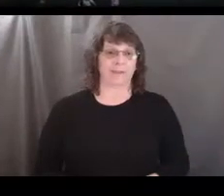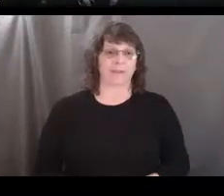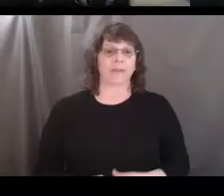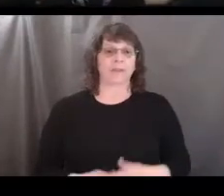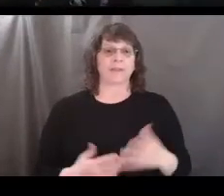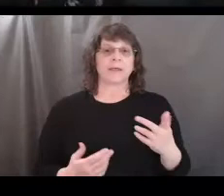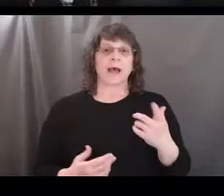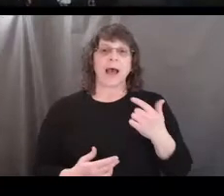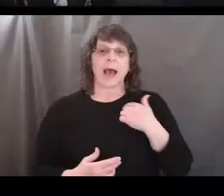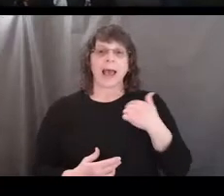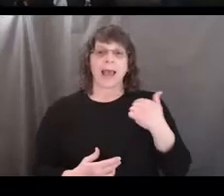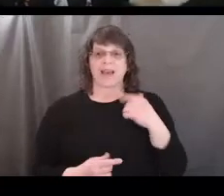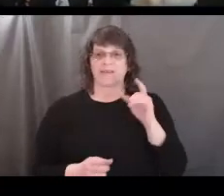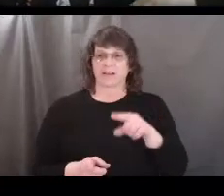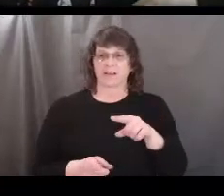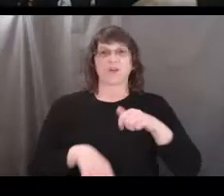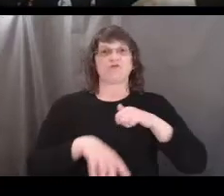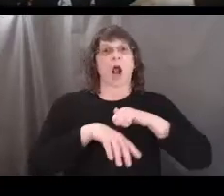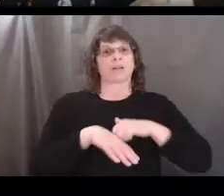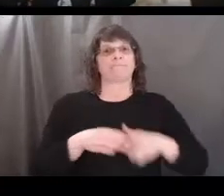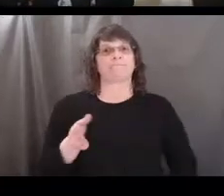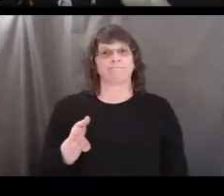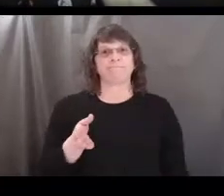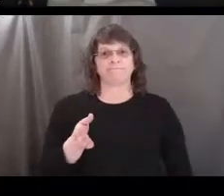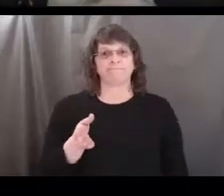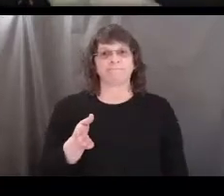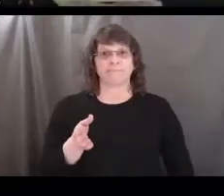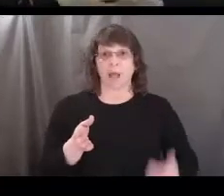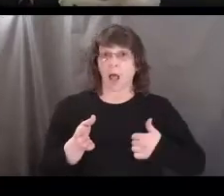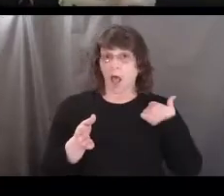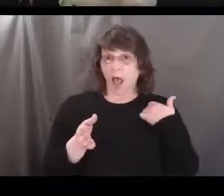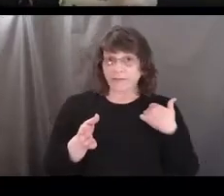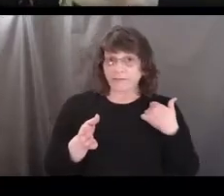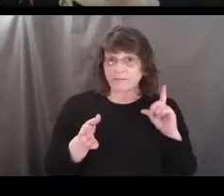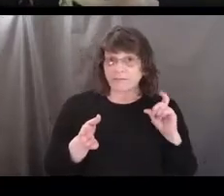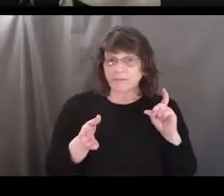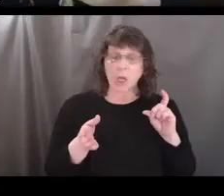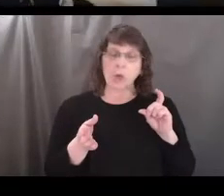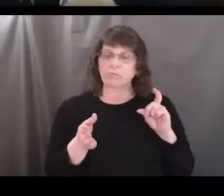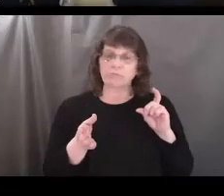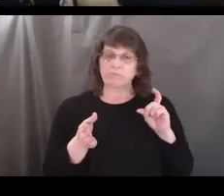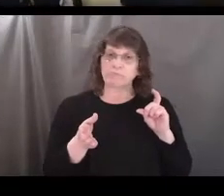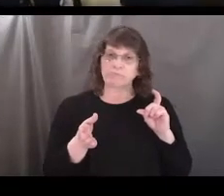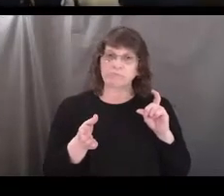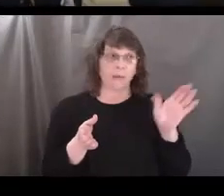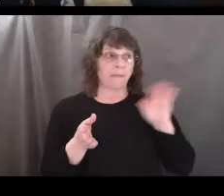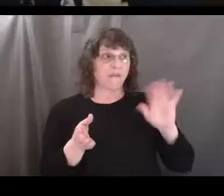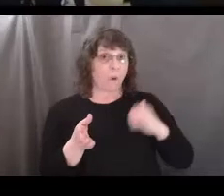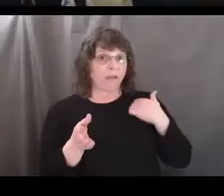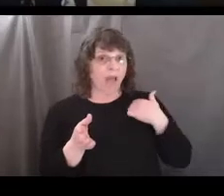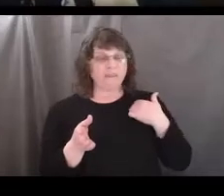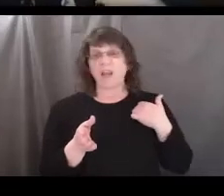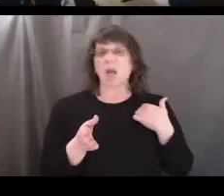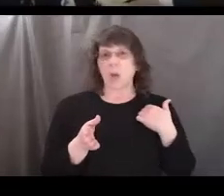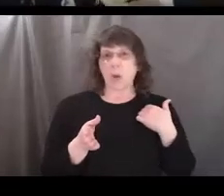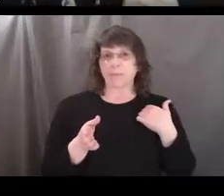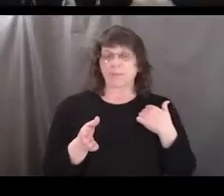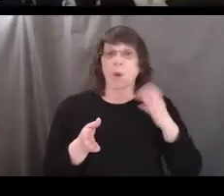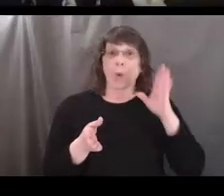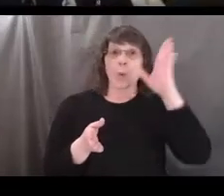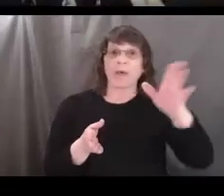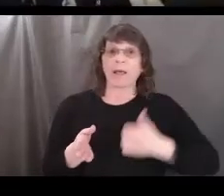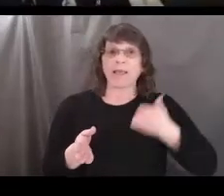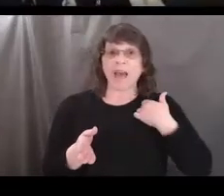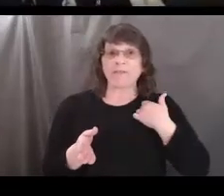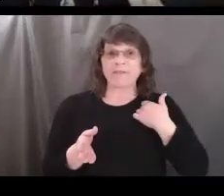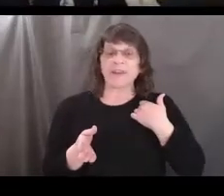I have here this rock. Is it alive? No. Was it alive? No. Is it ever